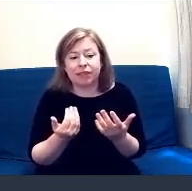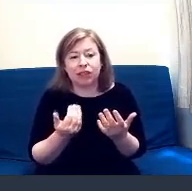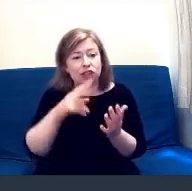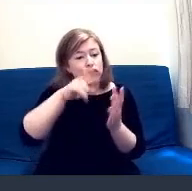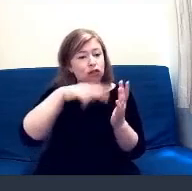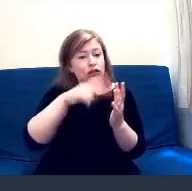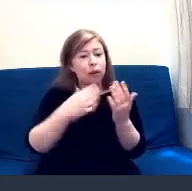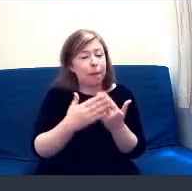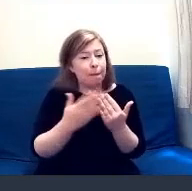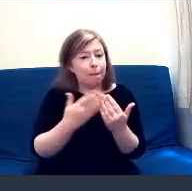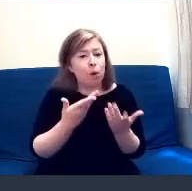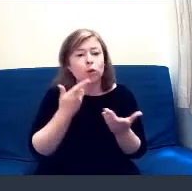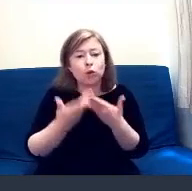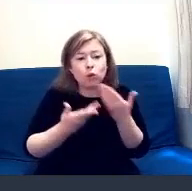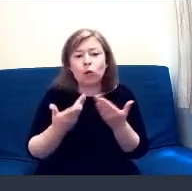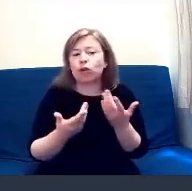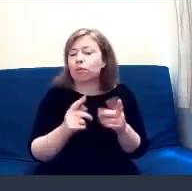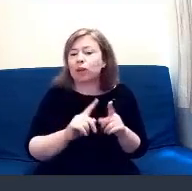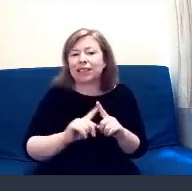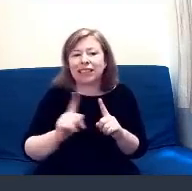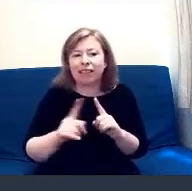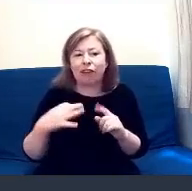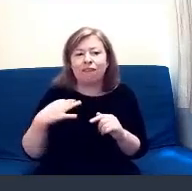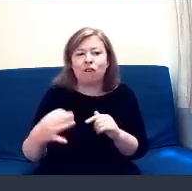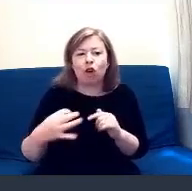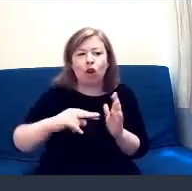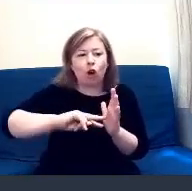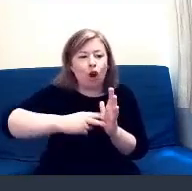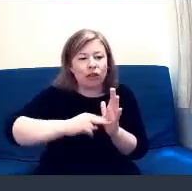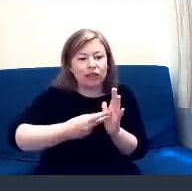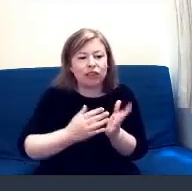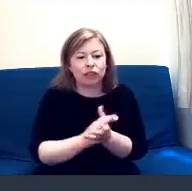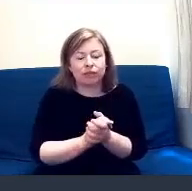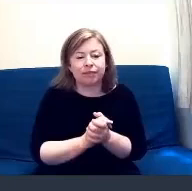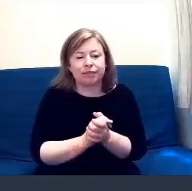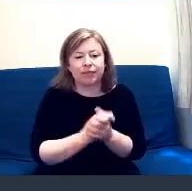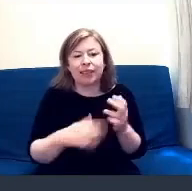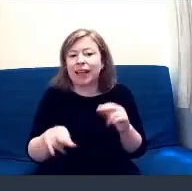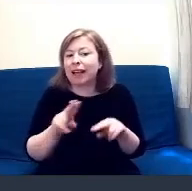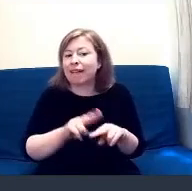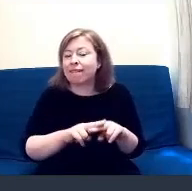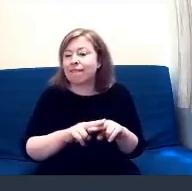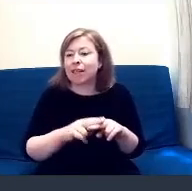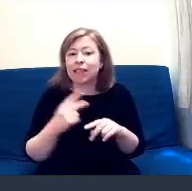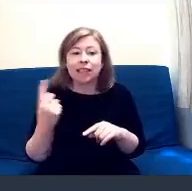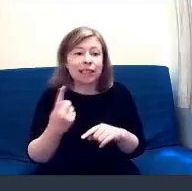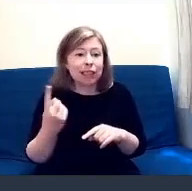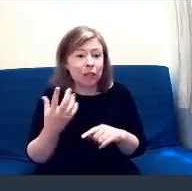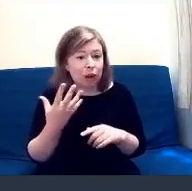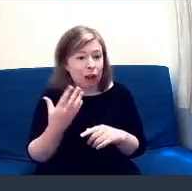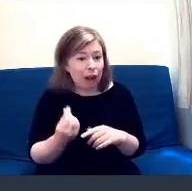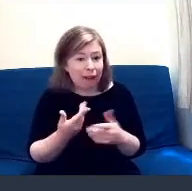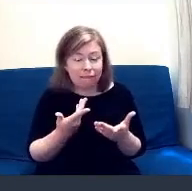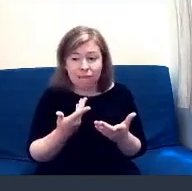stories about different voluntary organisations. So if, if anybody that wanting to share this story with us,